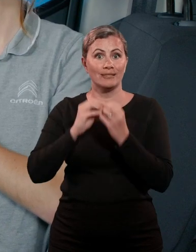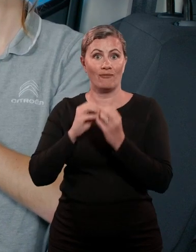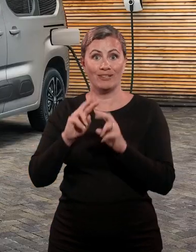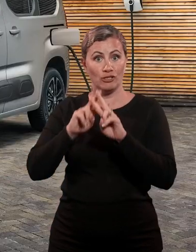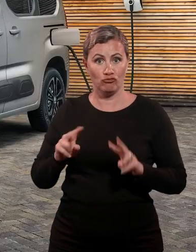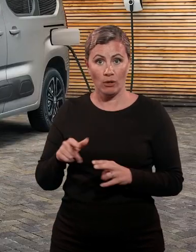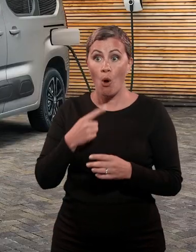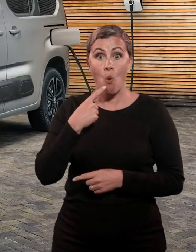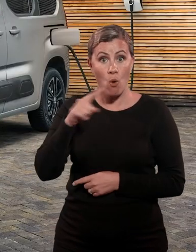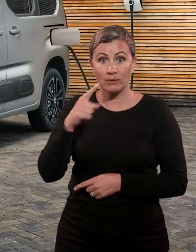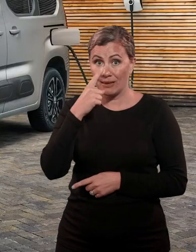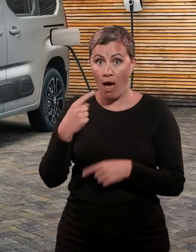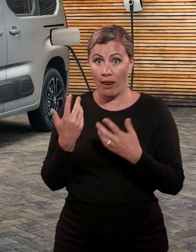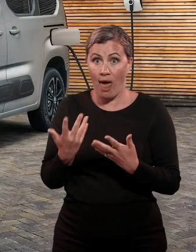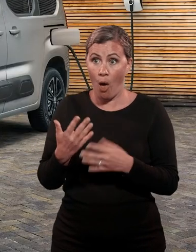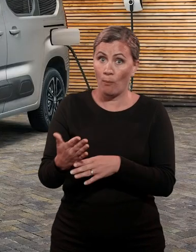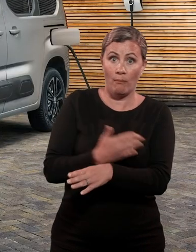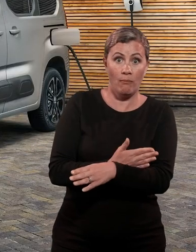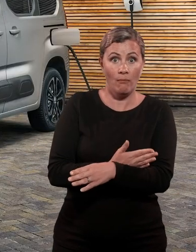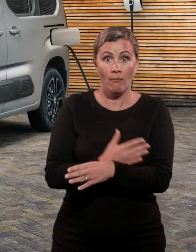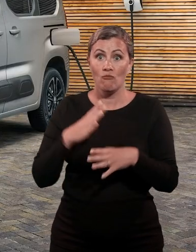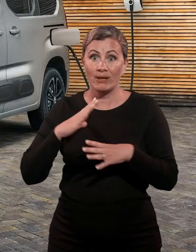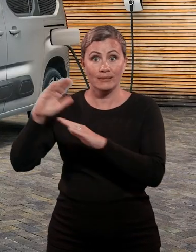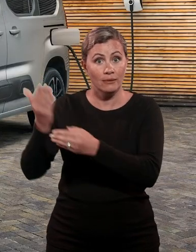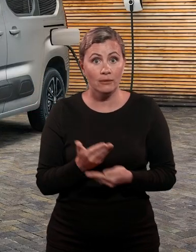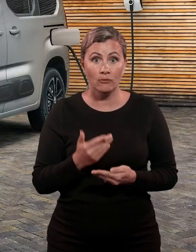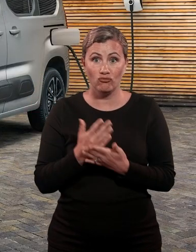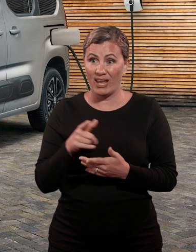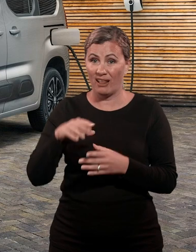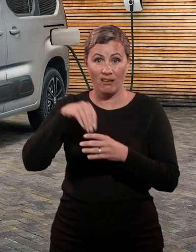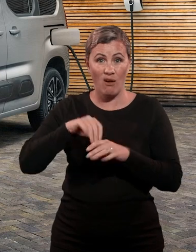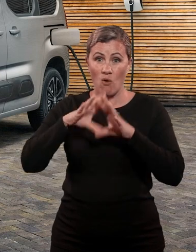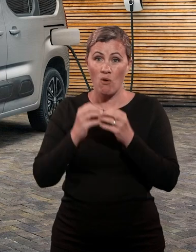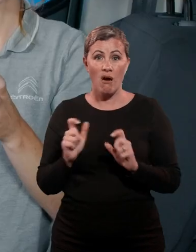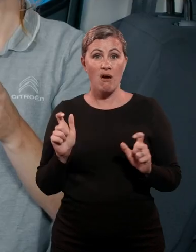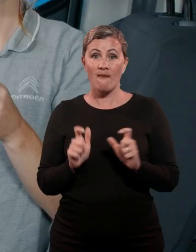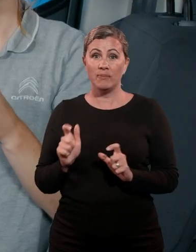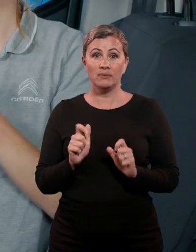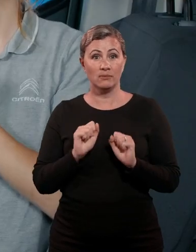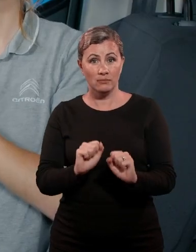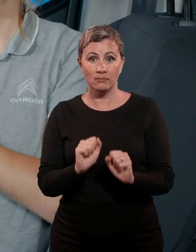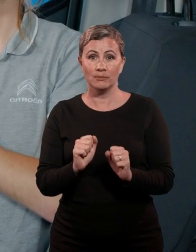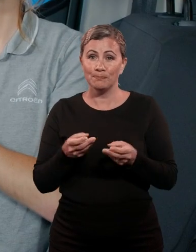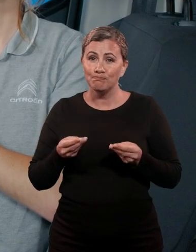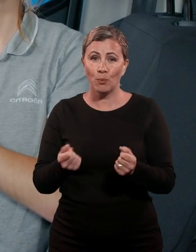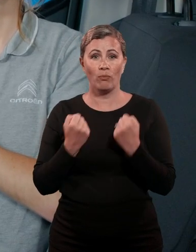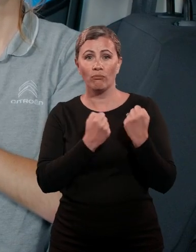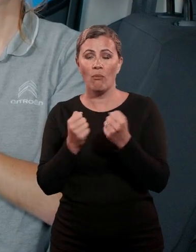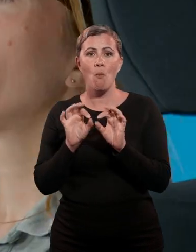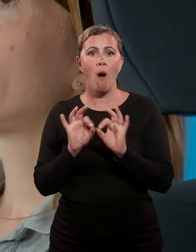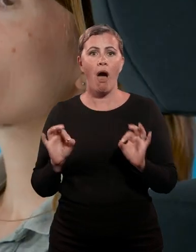% electric offers all of the practicality and comfort of Berlingo, combined with a smooth, quiet, fully electric drive.